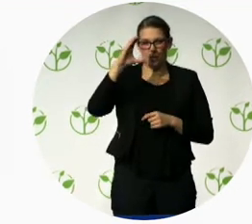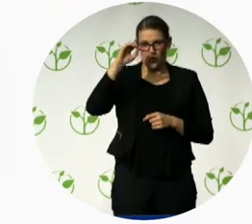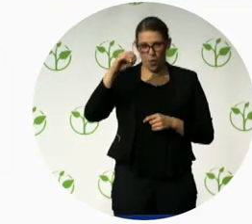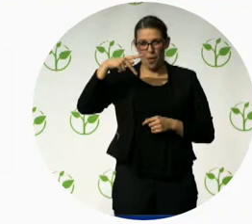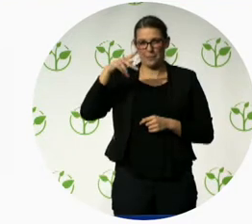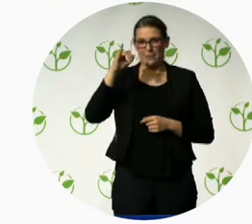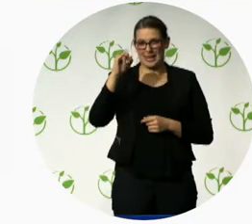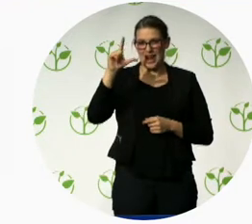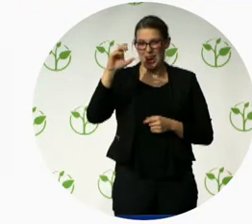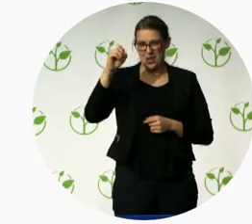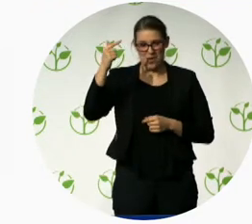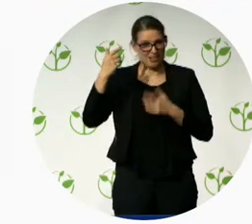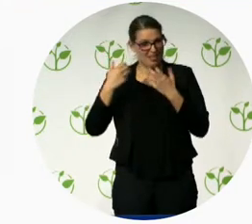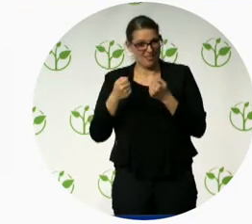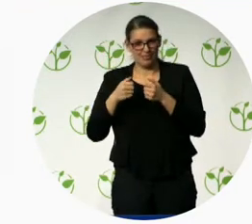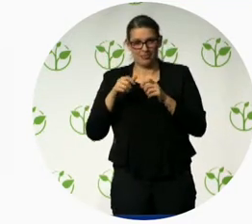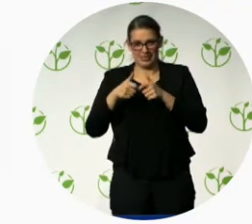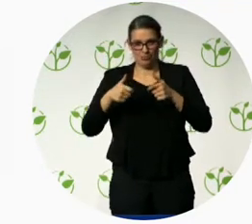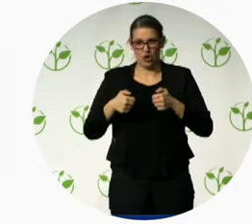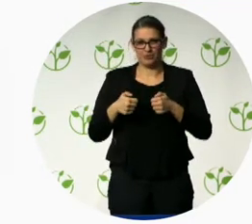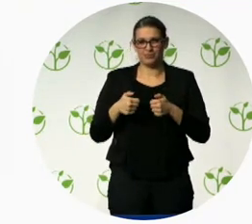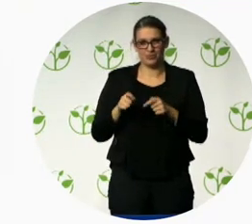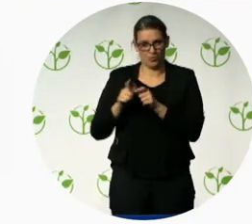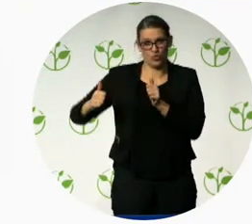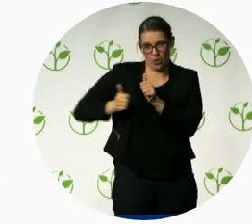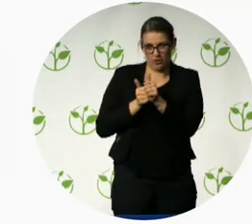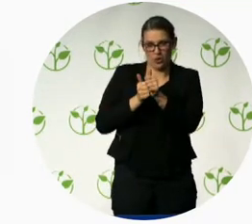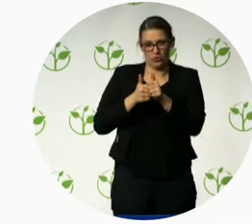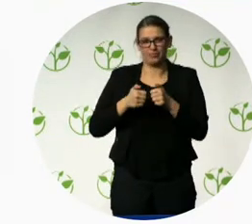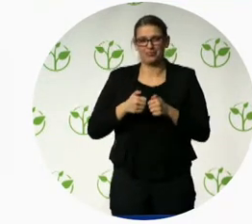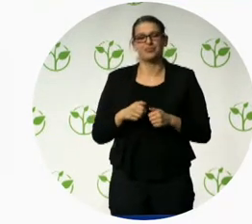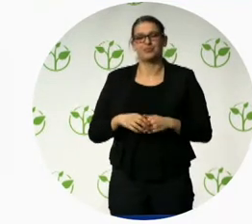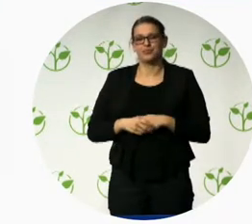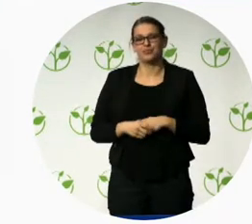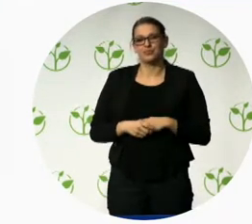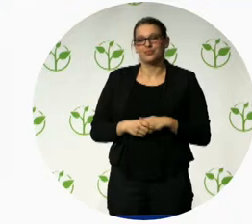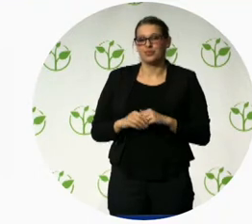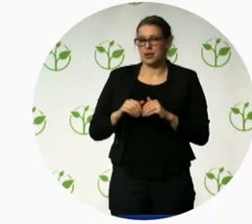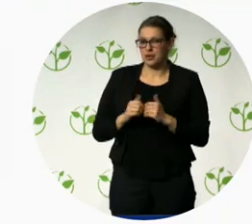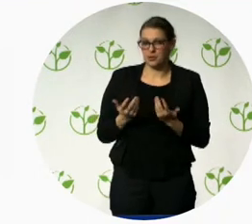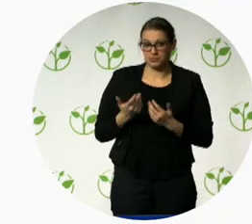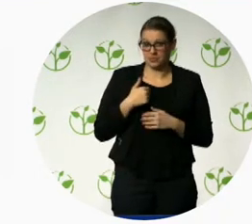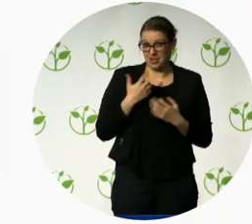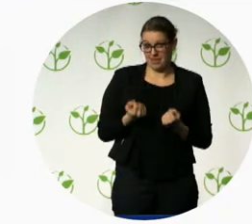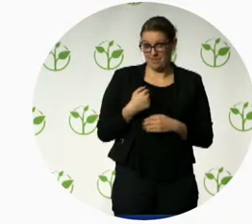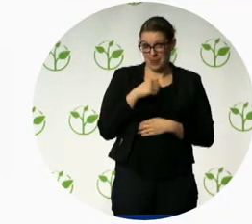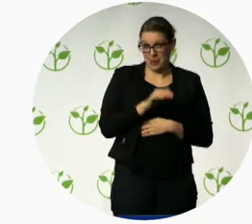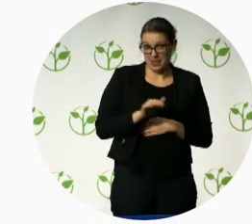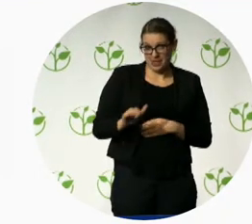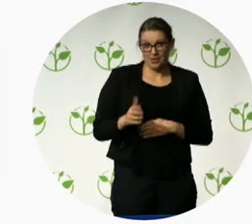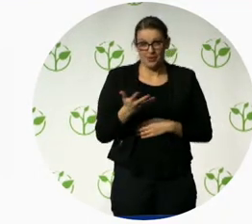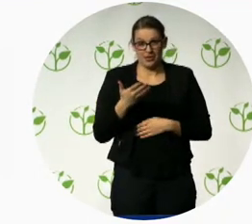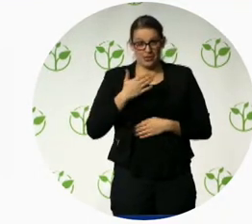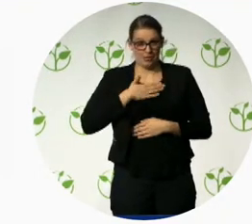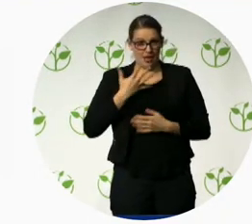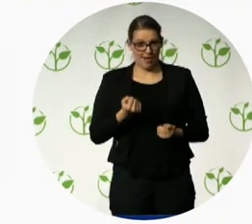room. There's a feature called Copilot on Xbox. I use it all the time with my kids. My eight-year-old is playing super lucky.